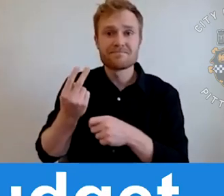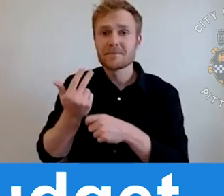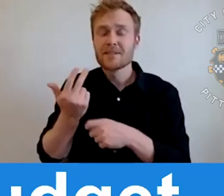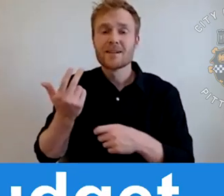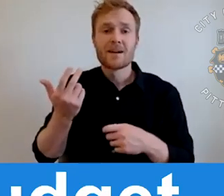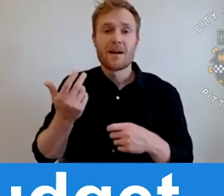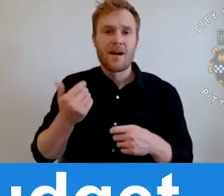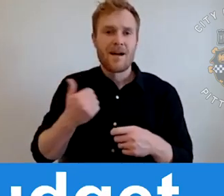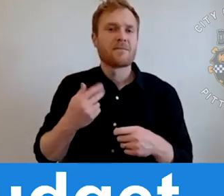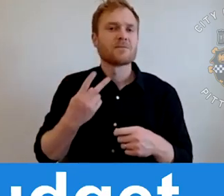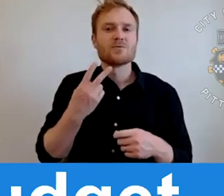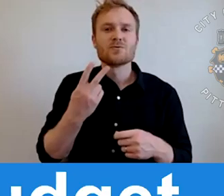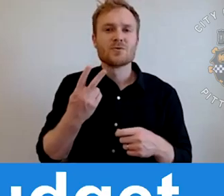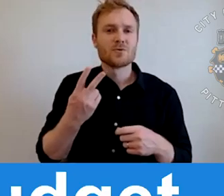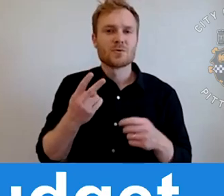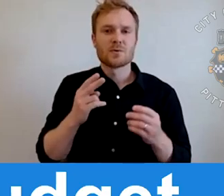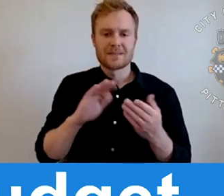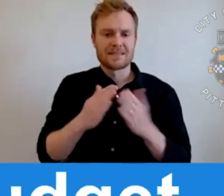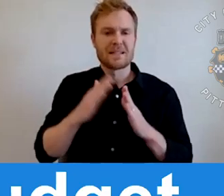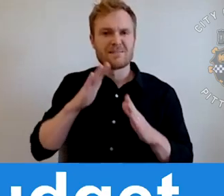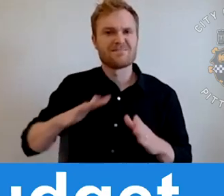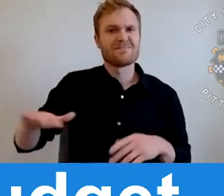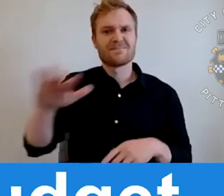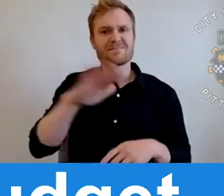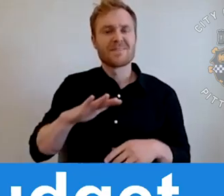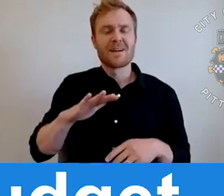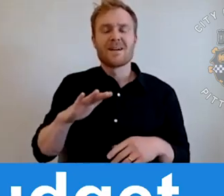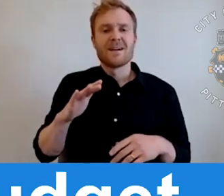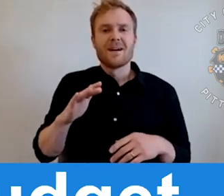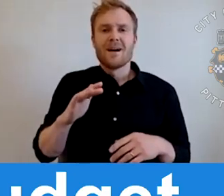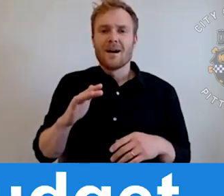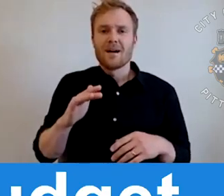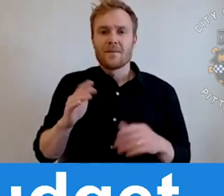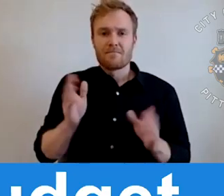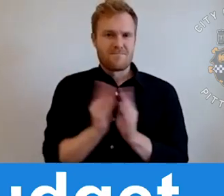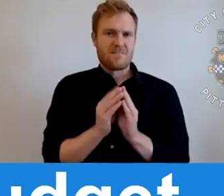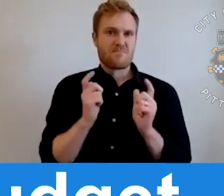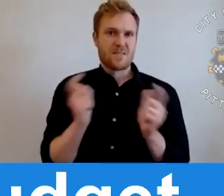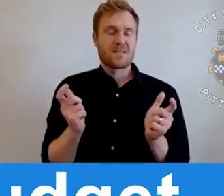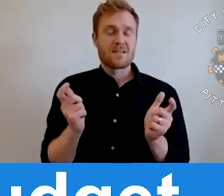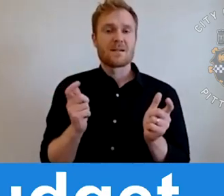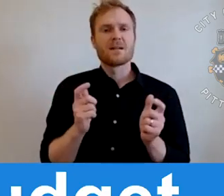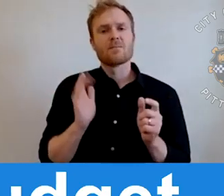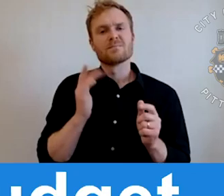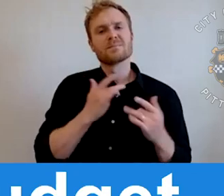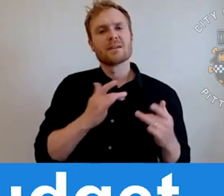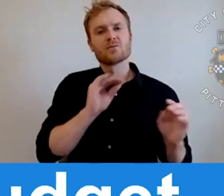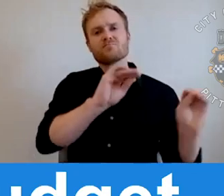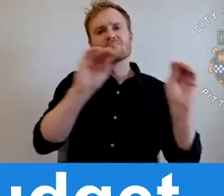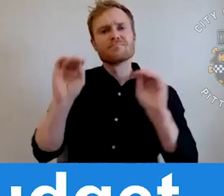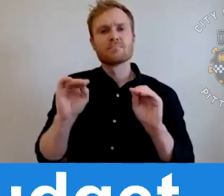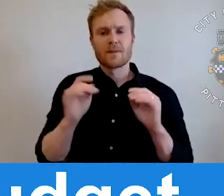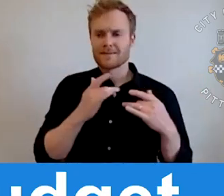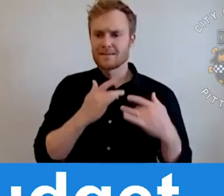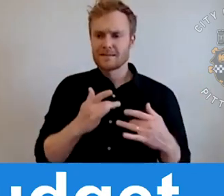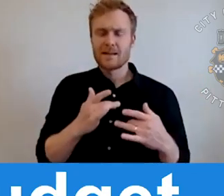budget. We move the meetings around for geographic diversity. We normally use a really great format called Deliverative Democracy that was really